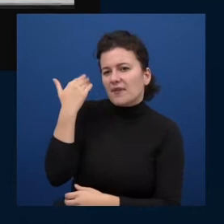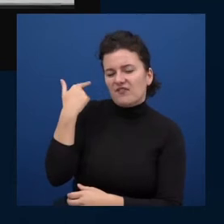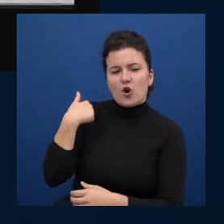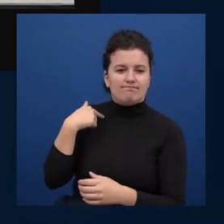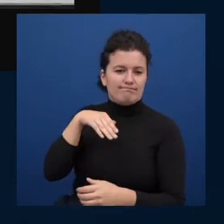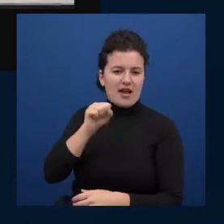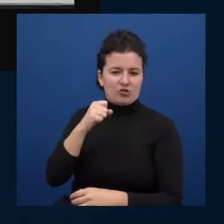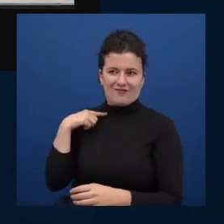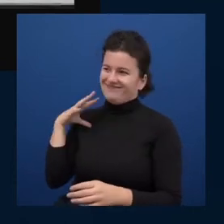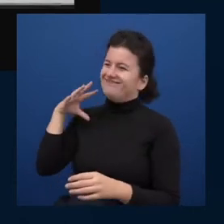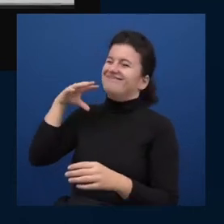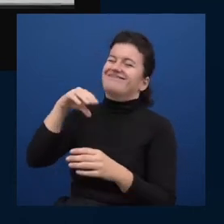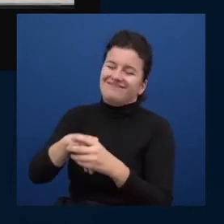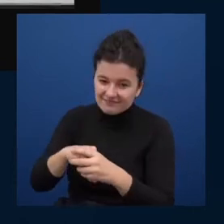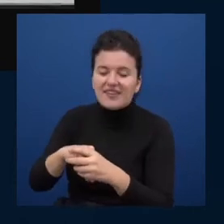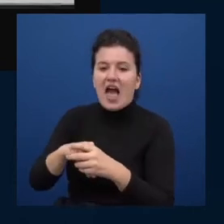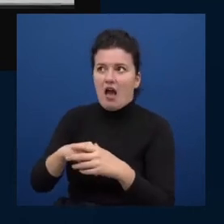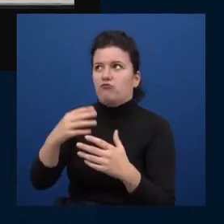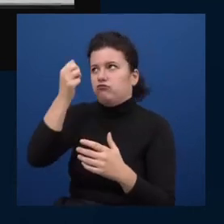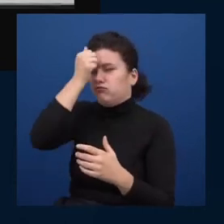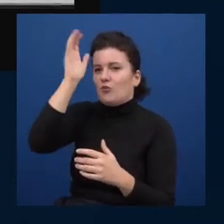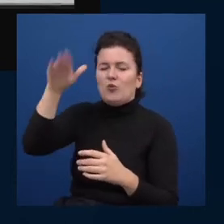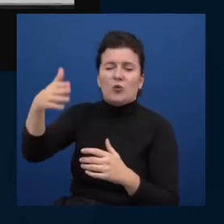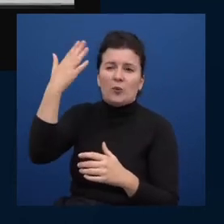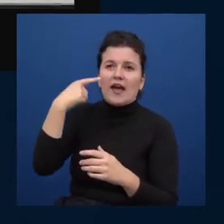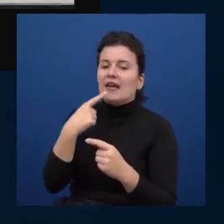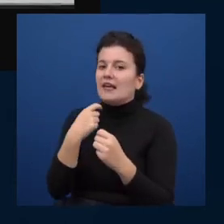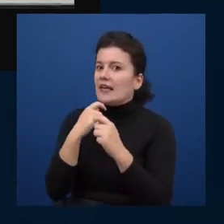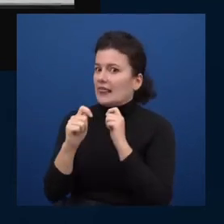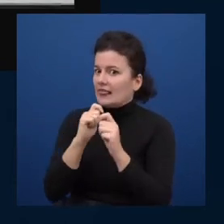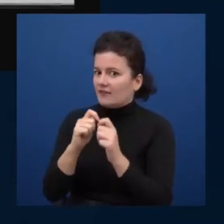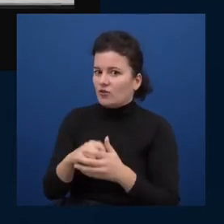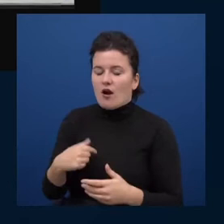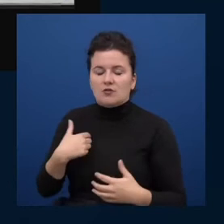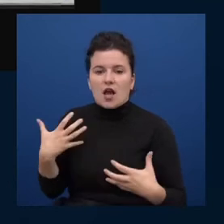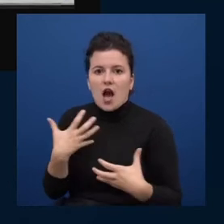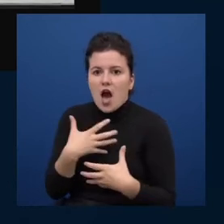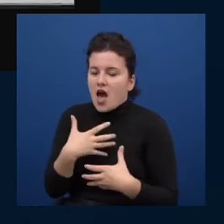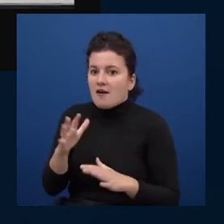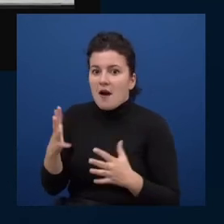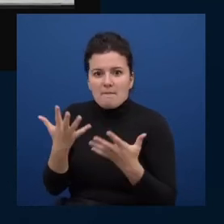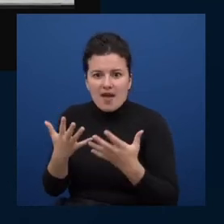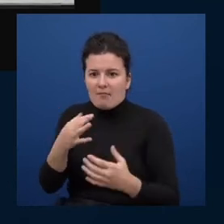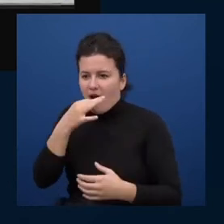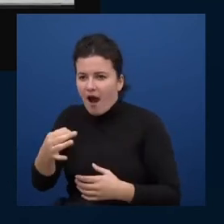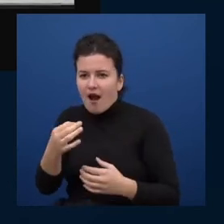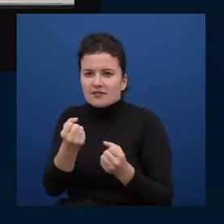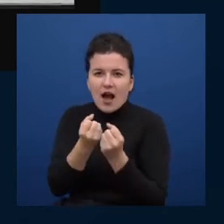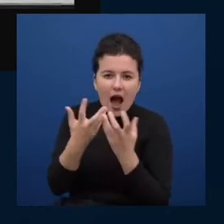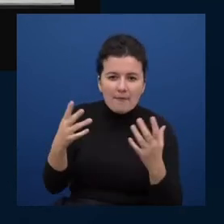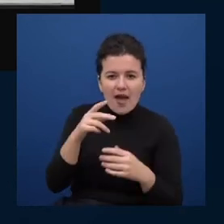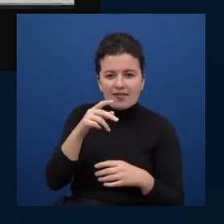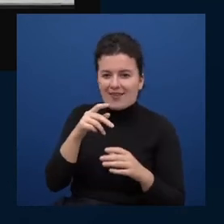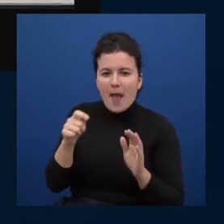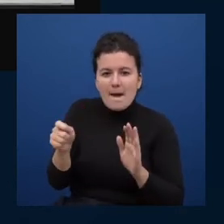remember in my interview process um i was just terrified that i would get questions like how many ping pong balls do i fit into a boeing 747